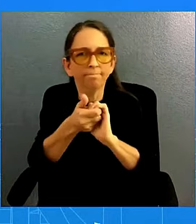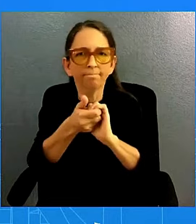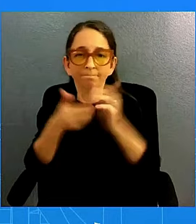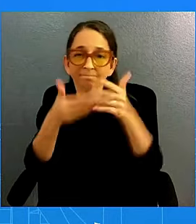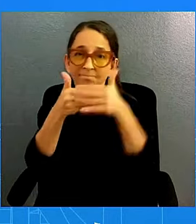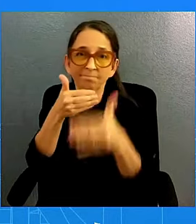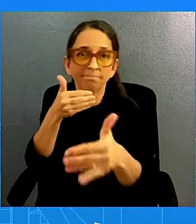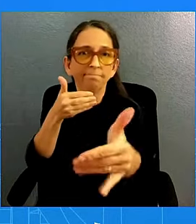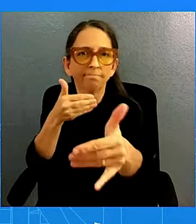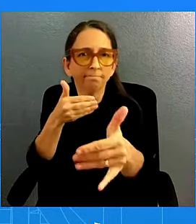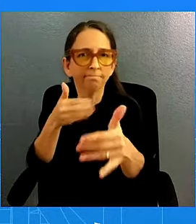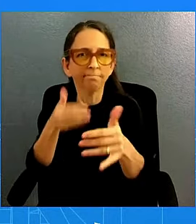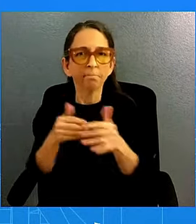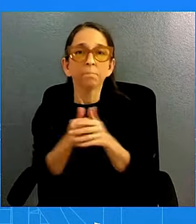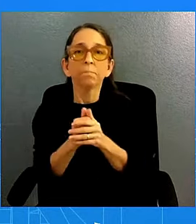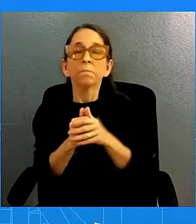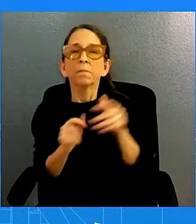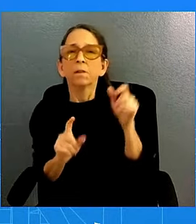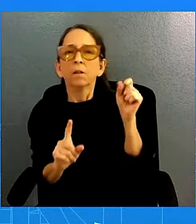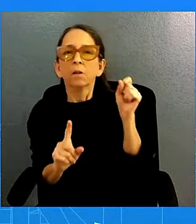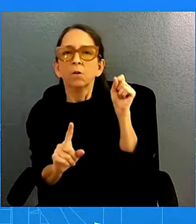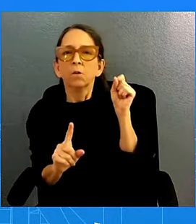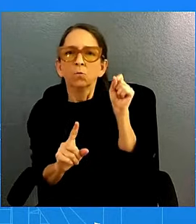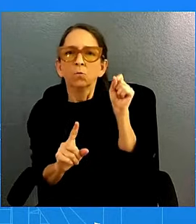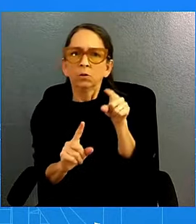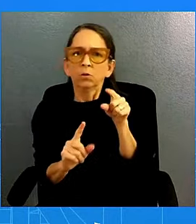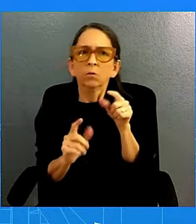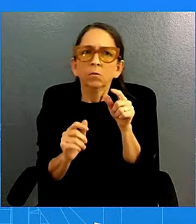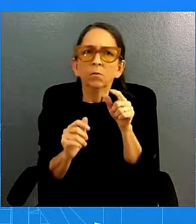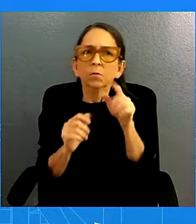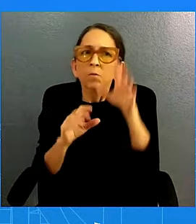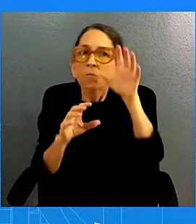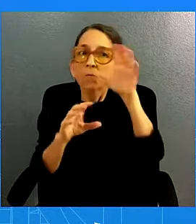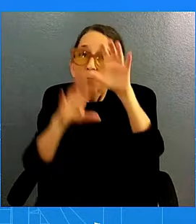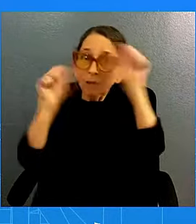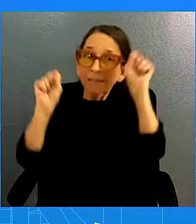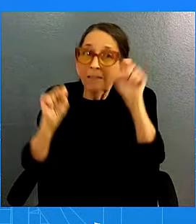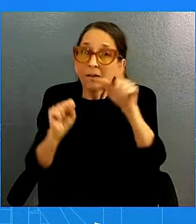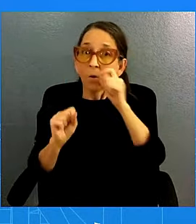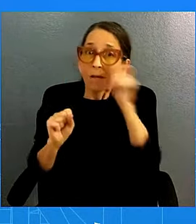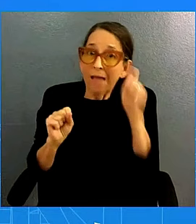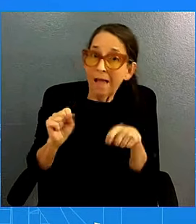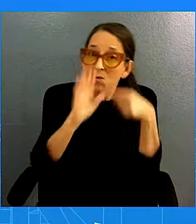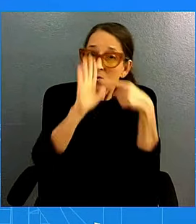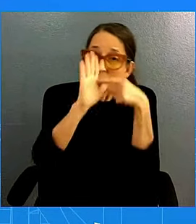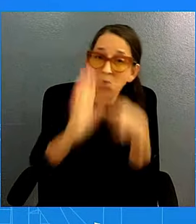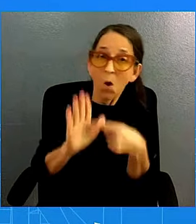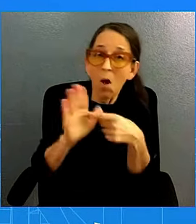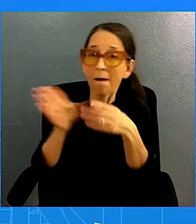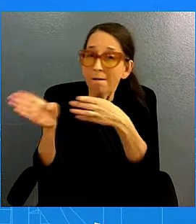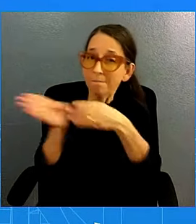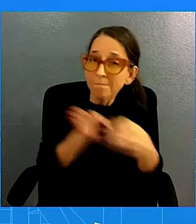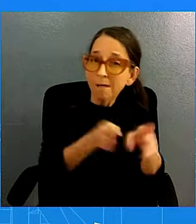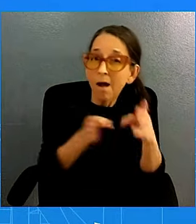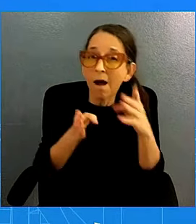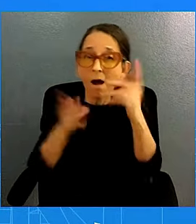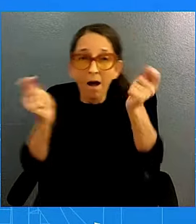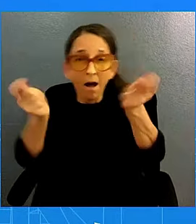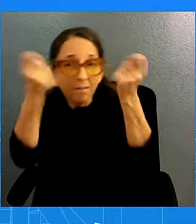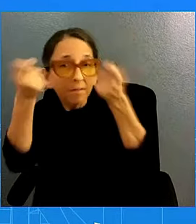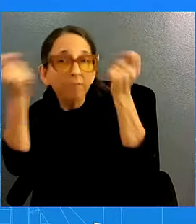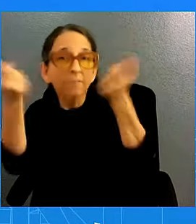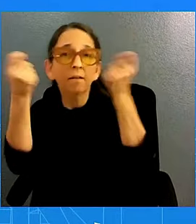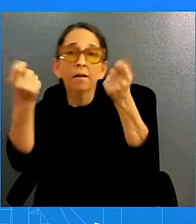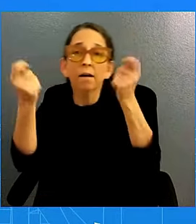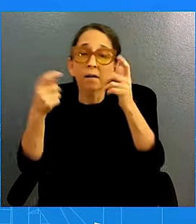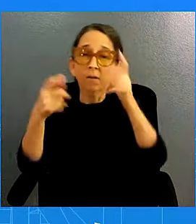of Ukraine will present his victory plan to President Biden. Has the President had a chance to review this plan, and would you